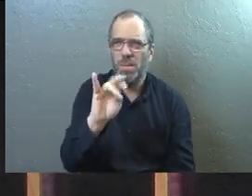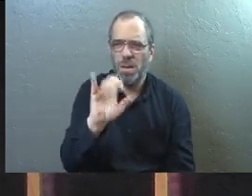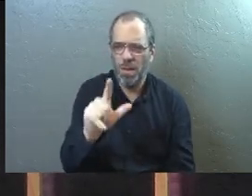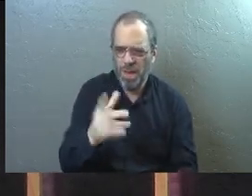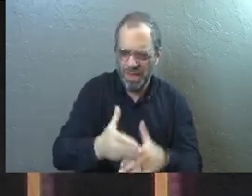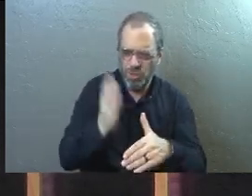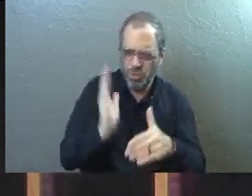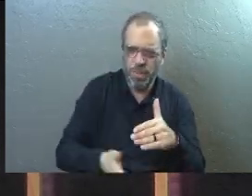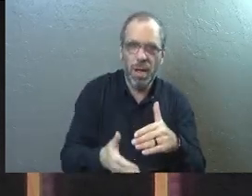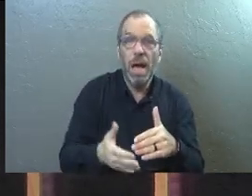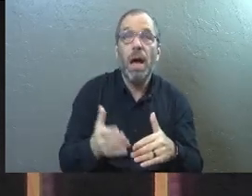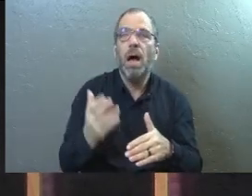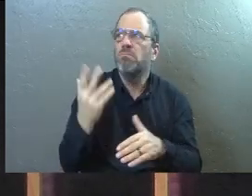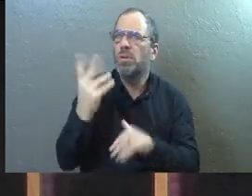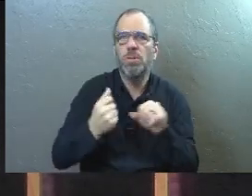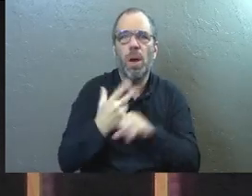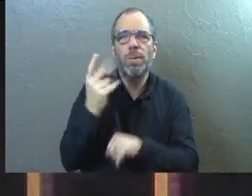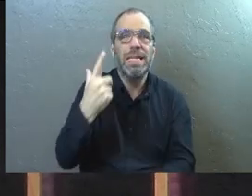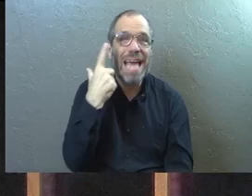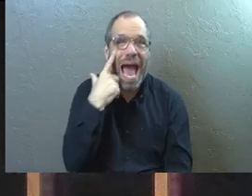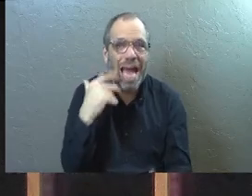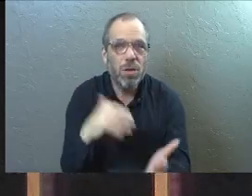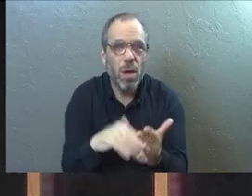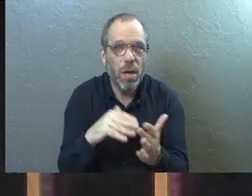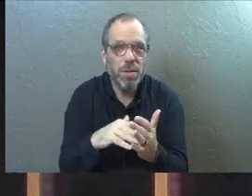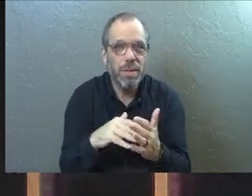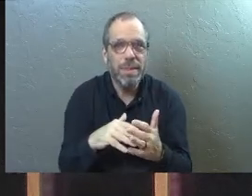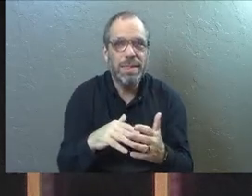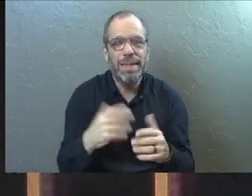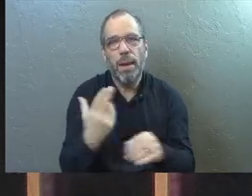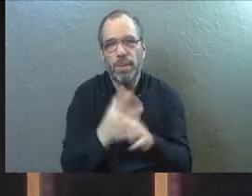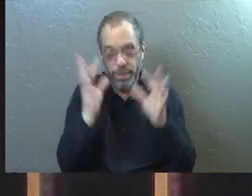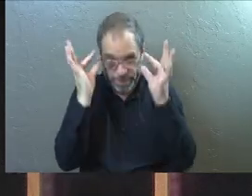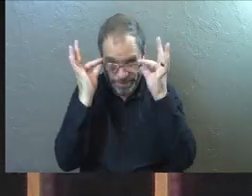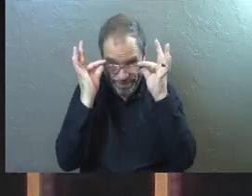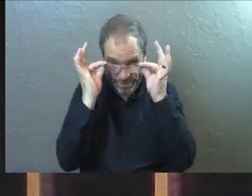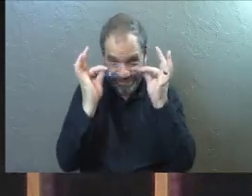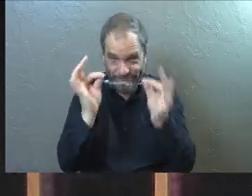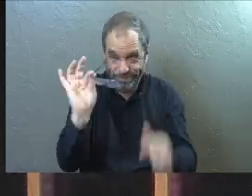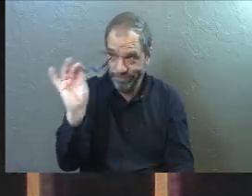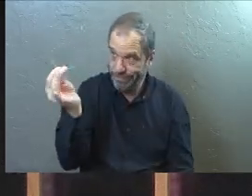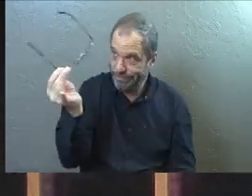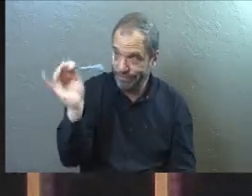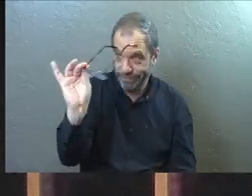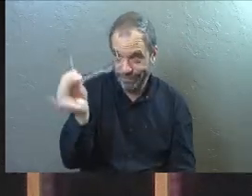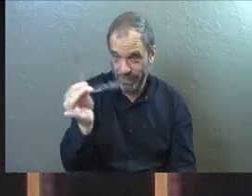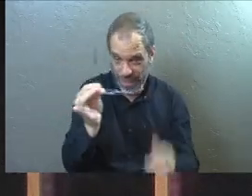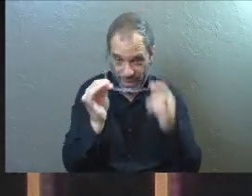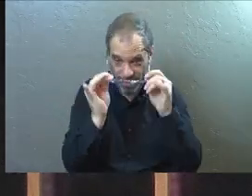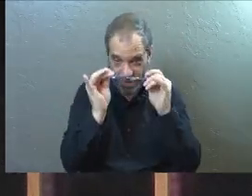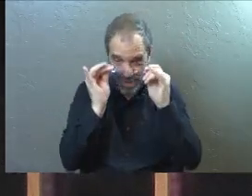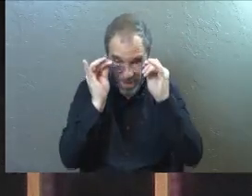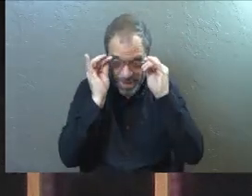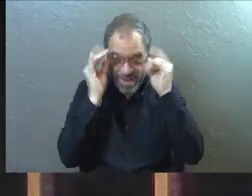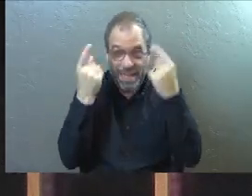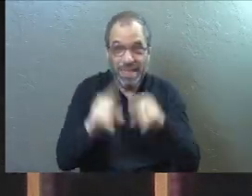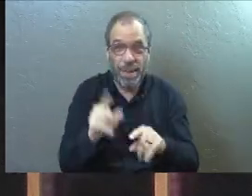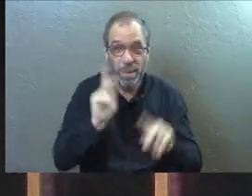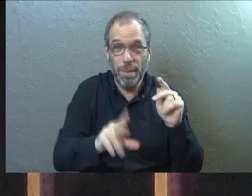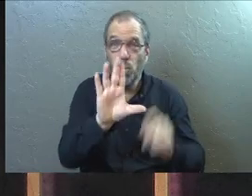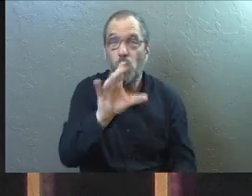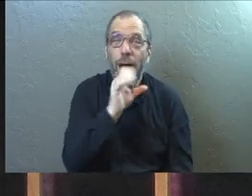A year ago, I went to the eye doctor. And I'm starting to wear glasses. And they said, this is what happens to people your age.